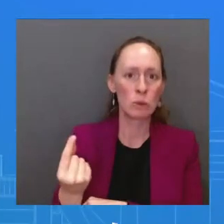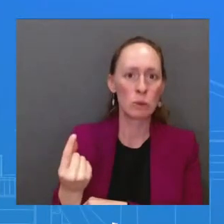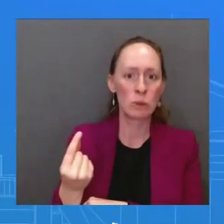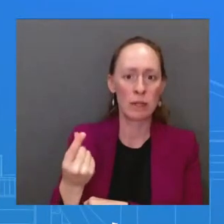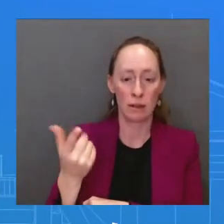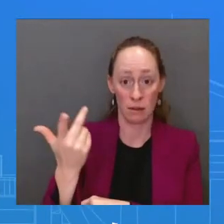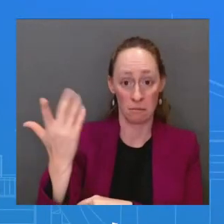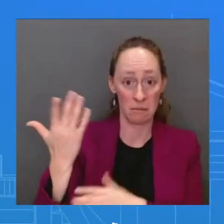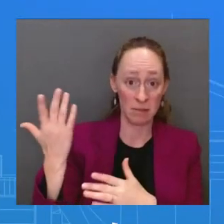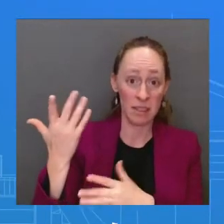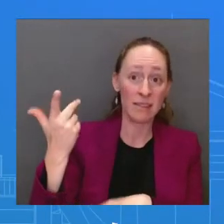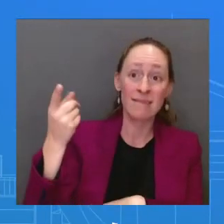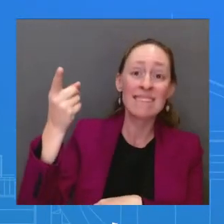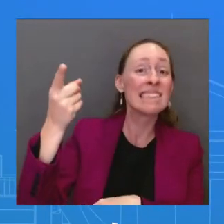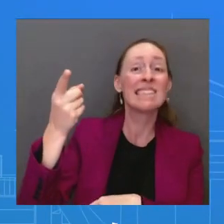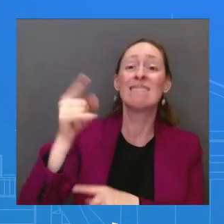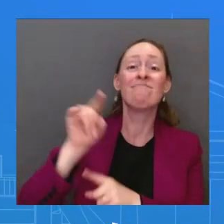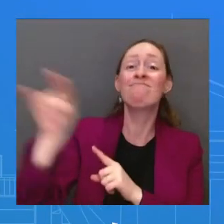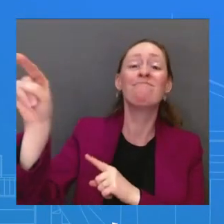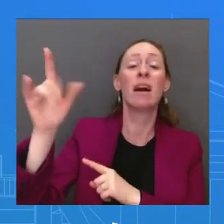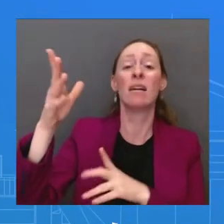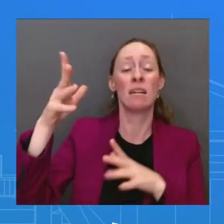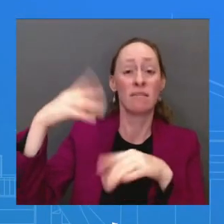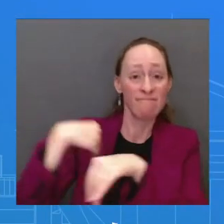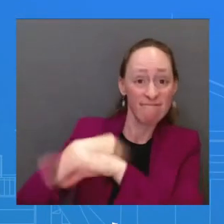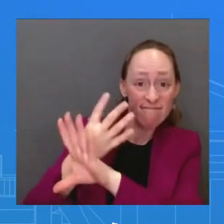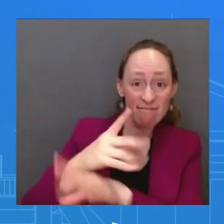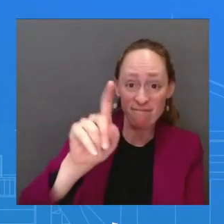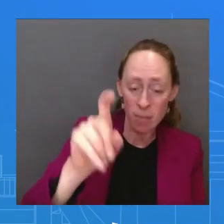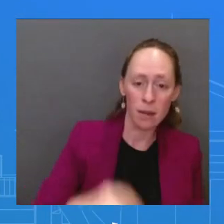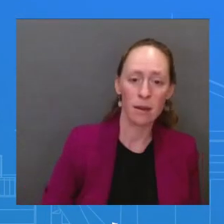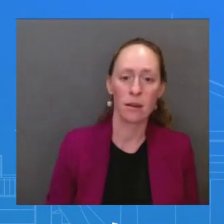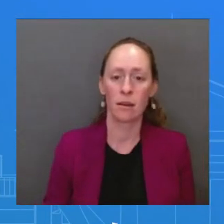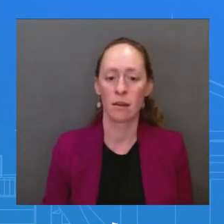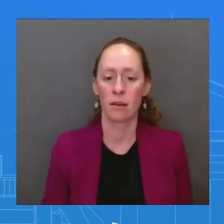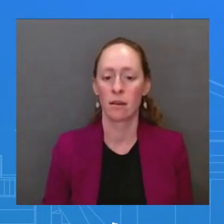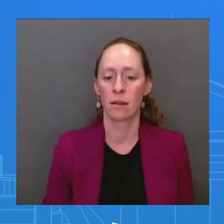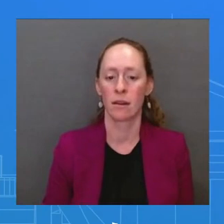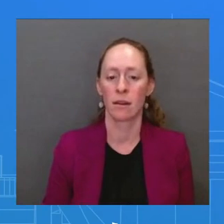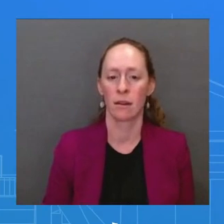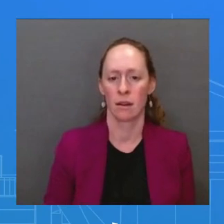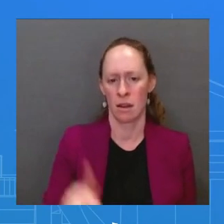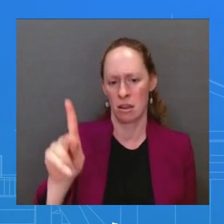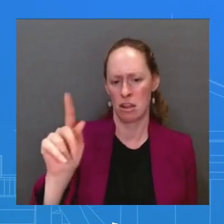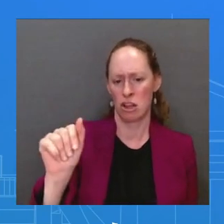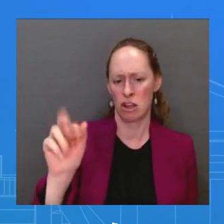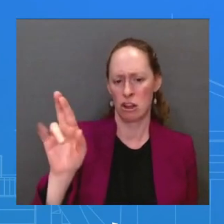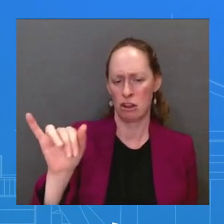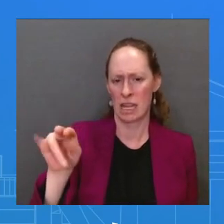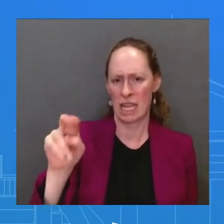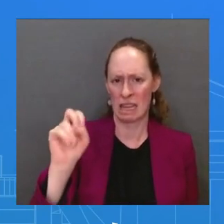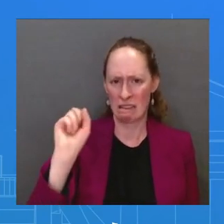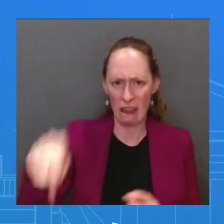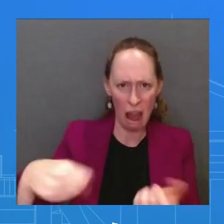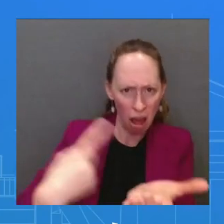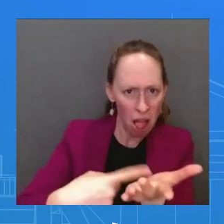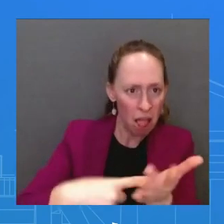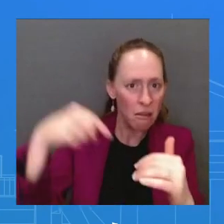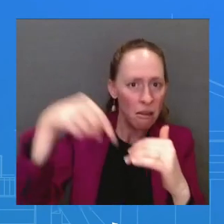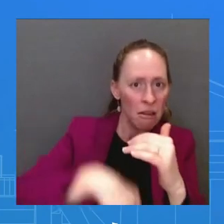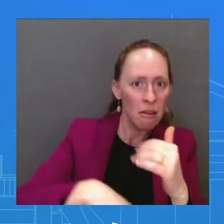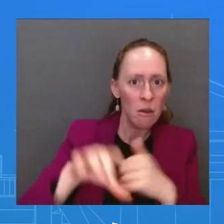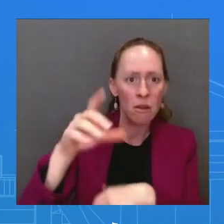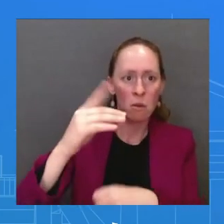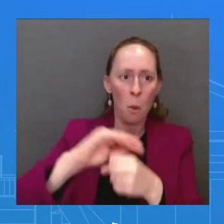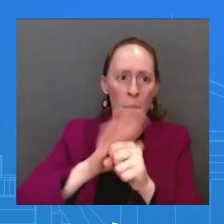Corrine speak to COVID planning here at the White House, as it's beyond my ken. But of course, we have long experience